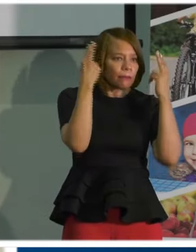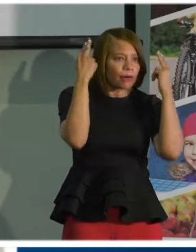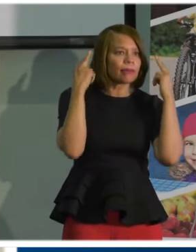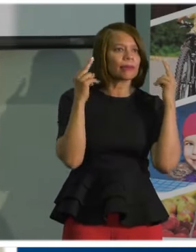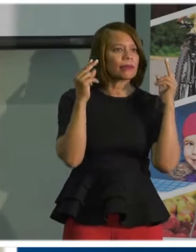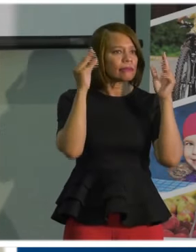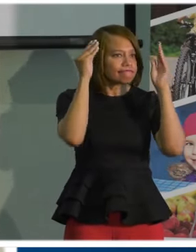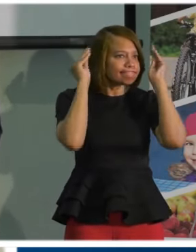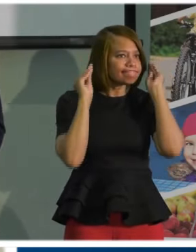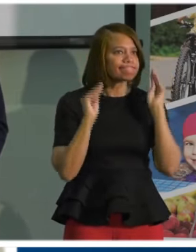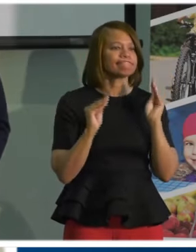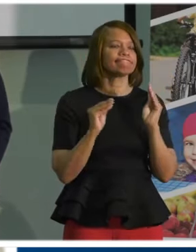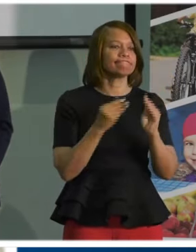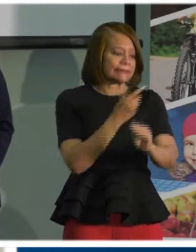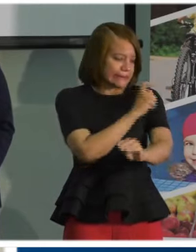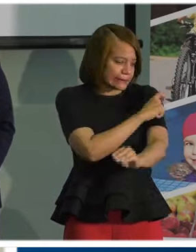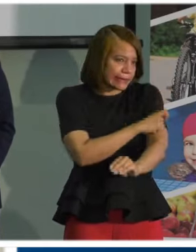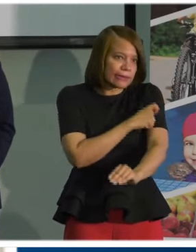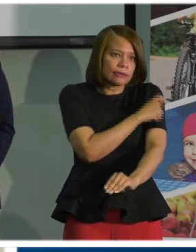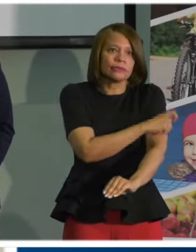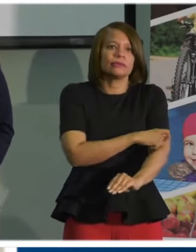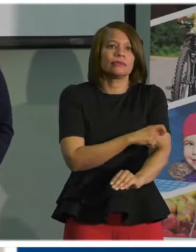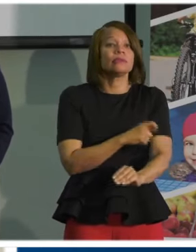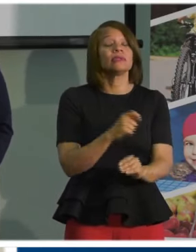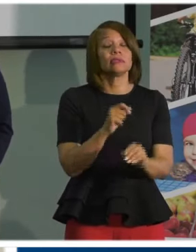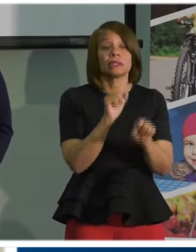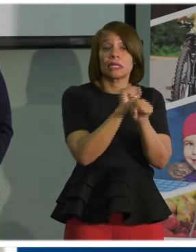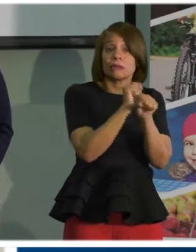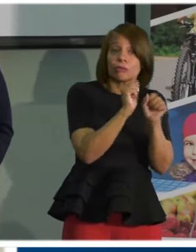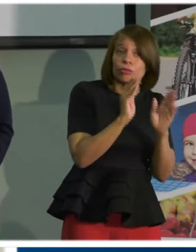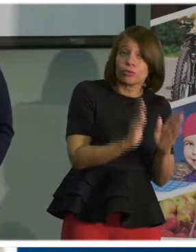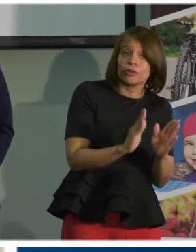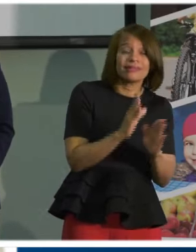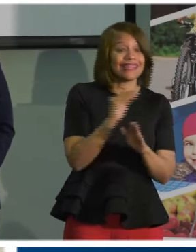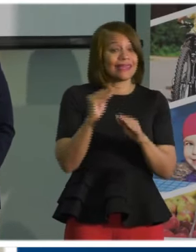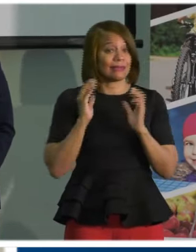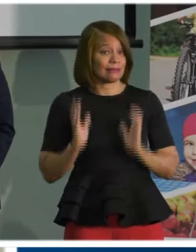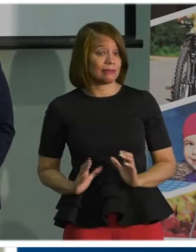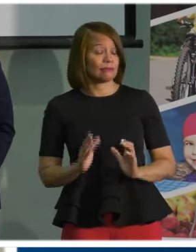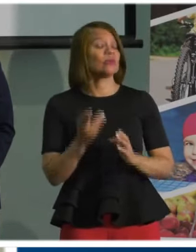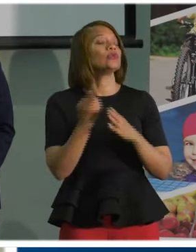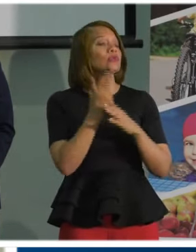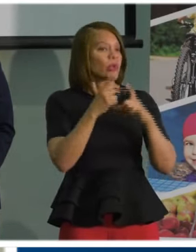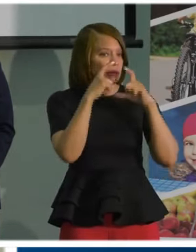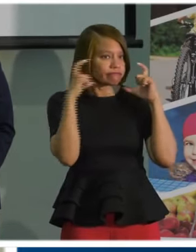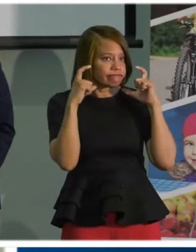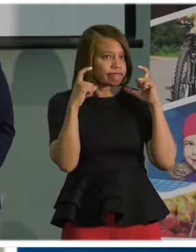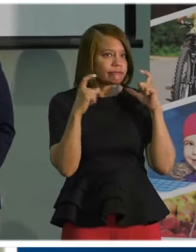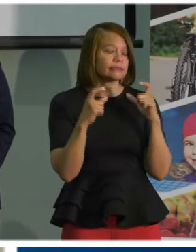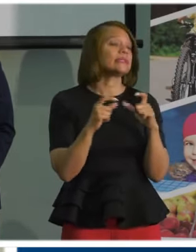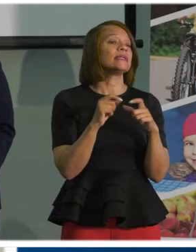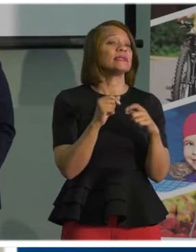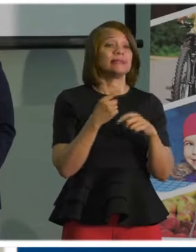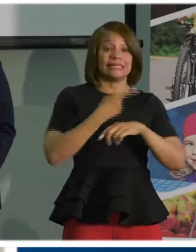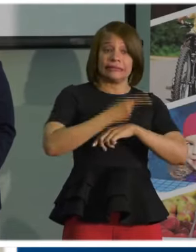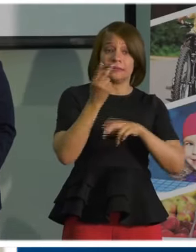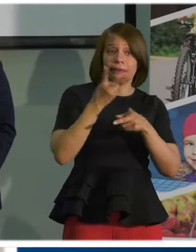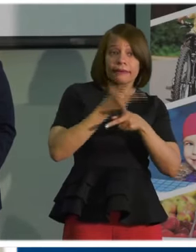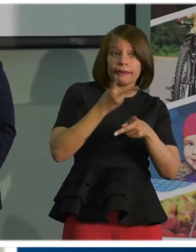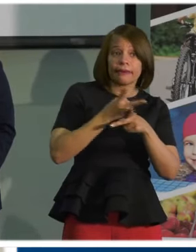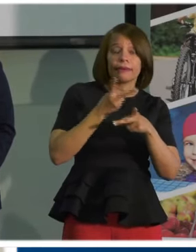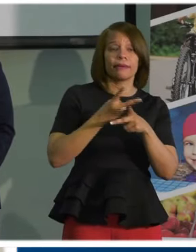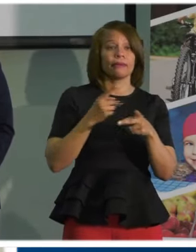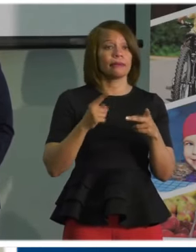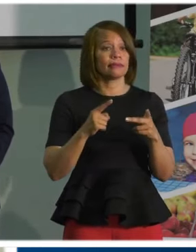by employees and customers. In daycares and day camps. Adults and